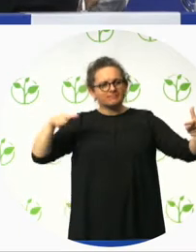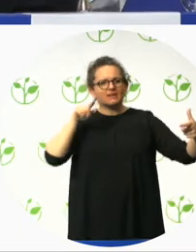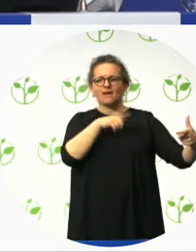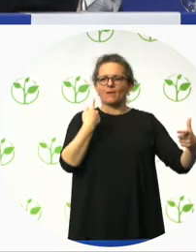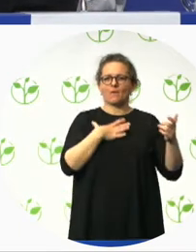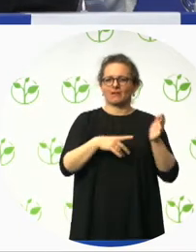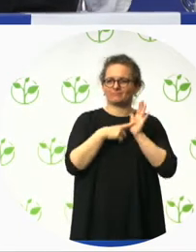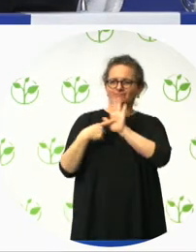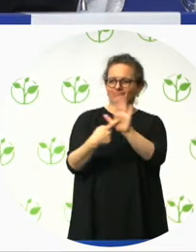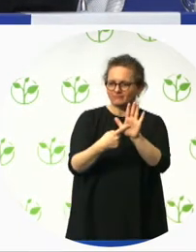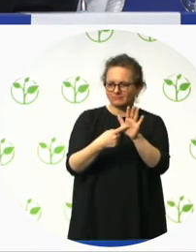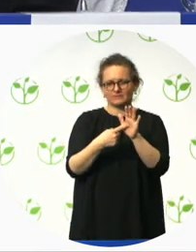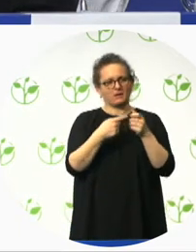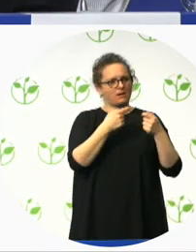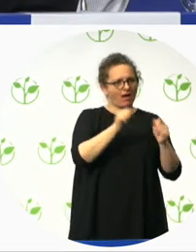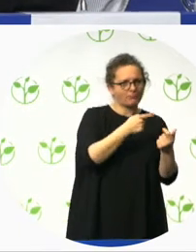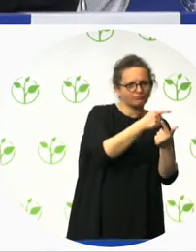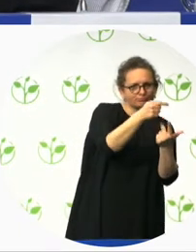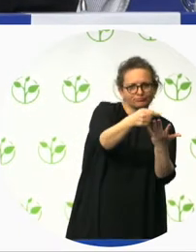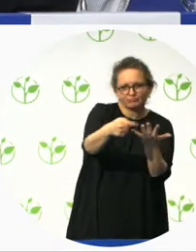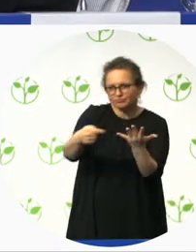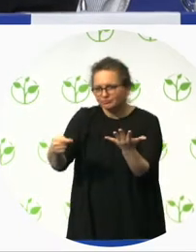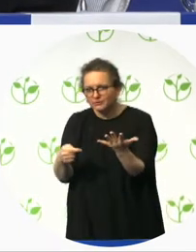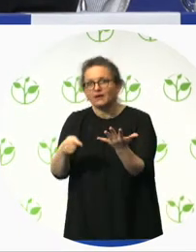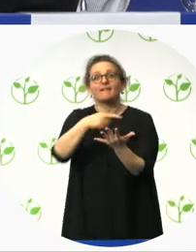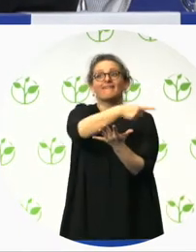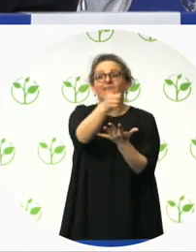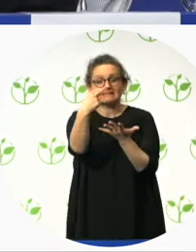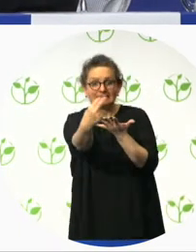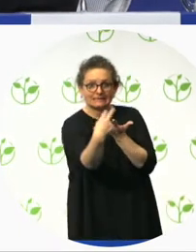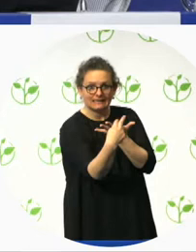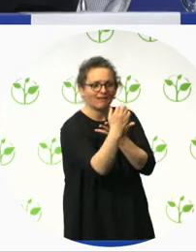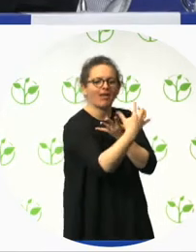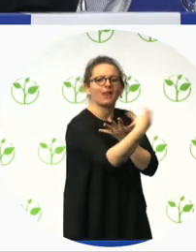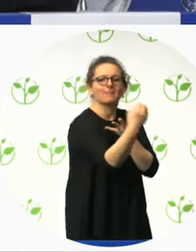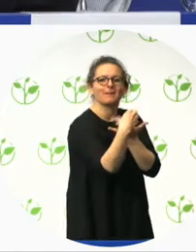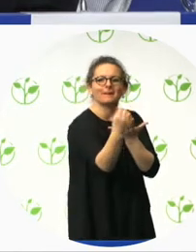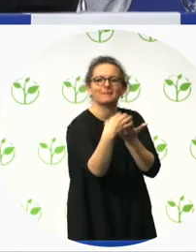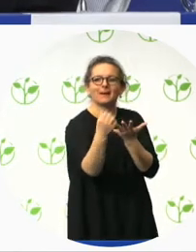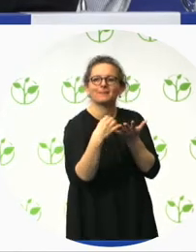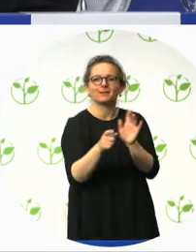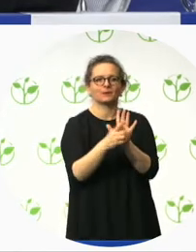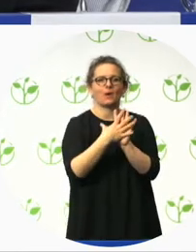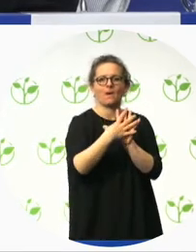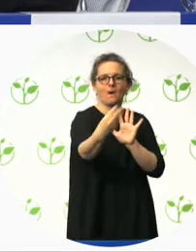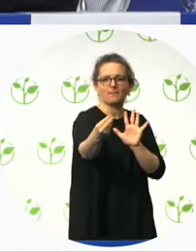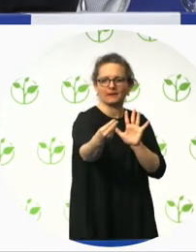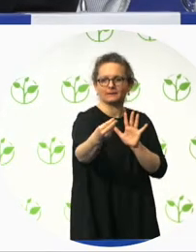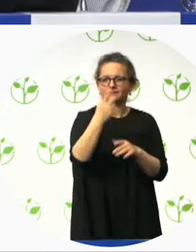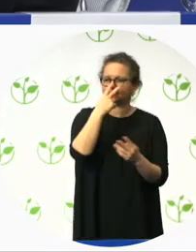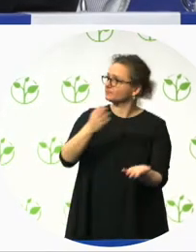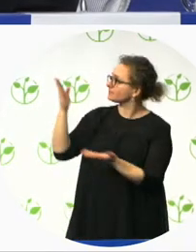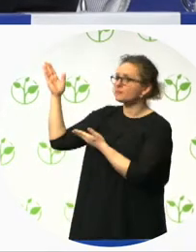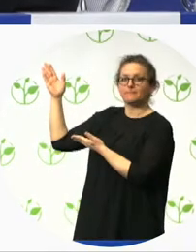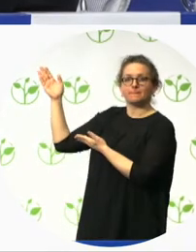So this is just a quickly look at the stakeholders we got together very early on. It involved of course the Y, Mary Free Bed Hospital,